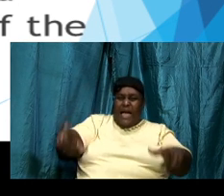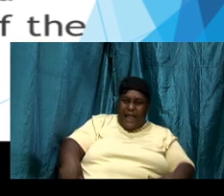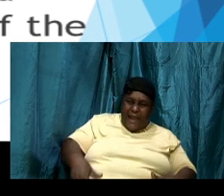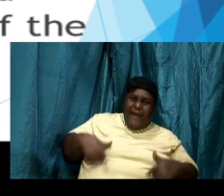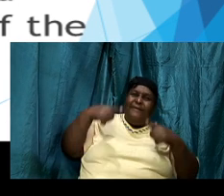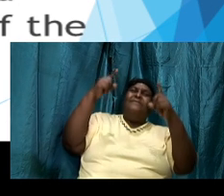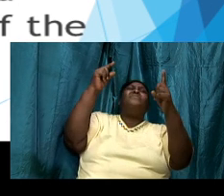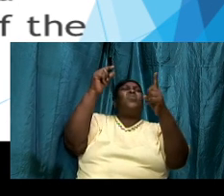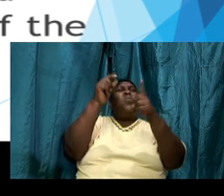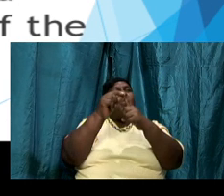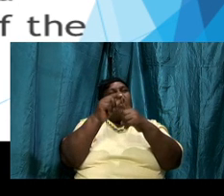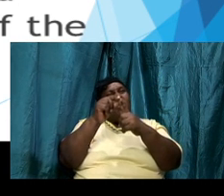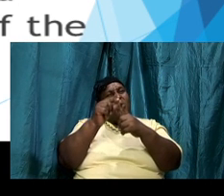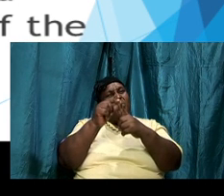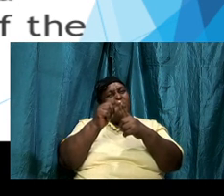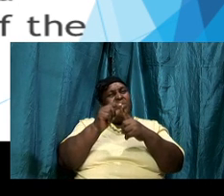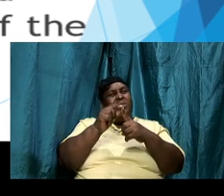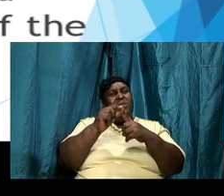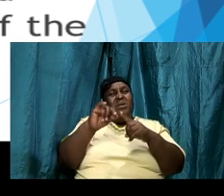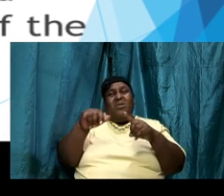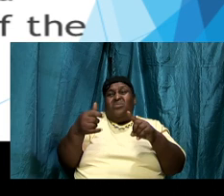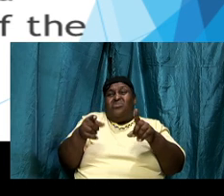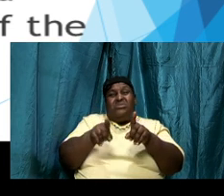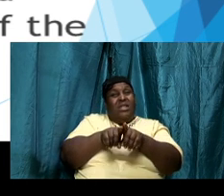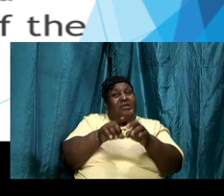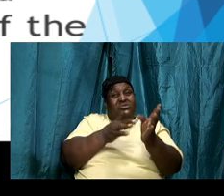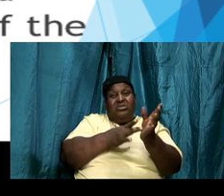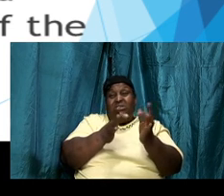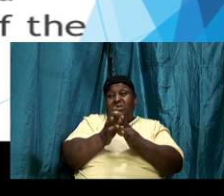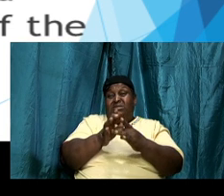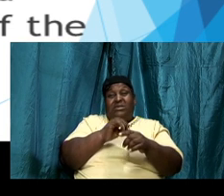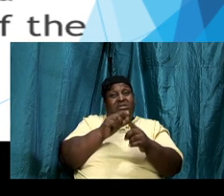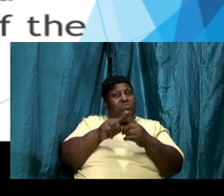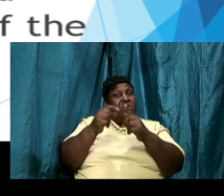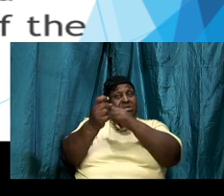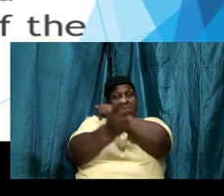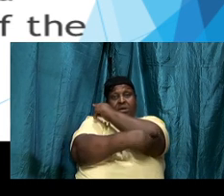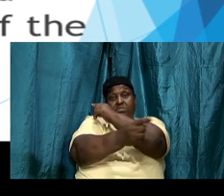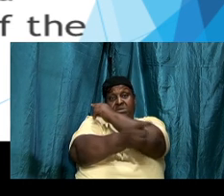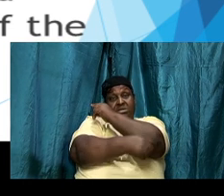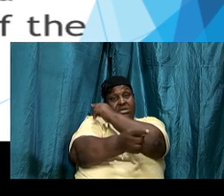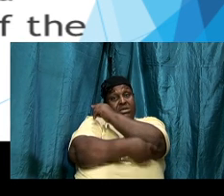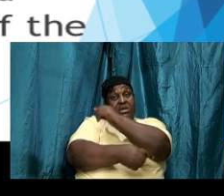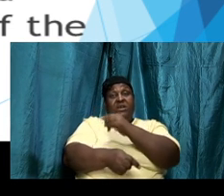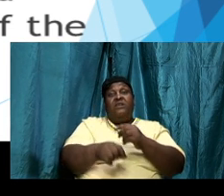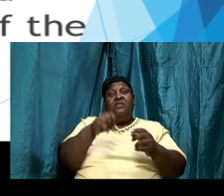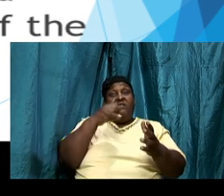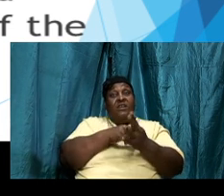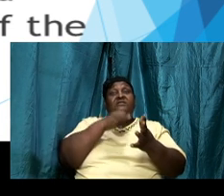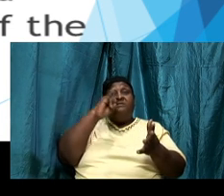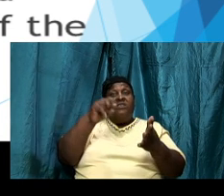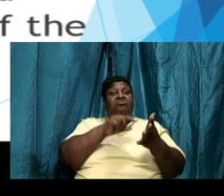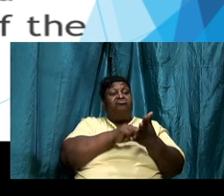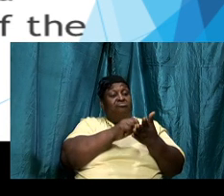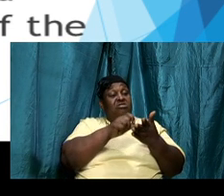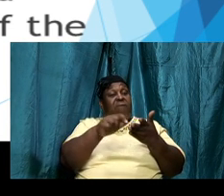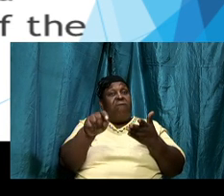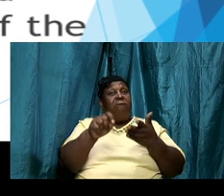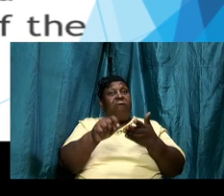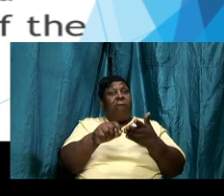Jesus did when he was being tempted it is written man shall not live by bread alone he